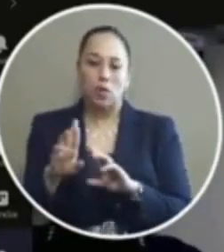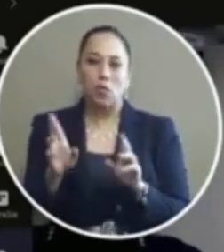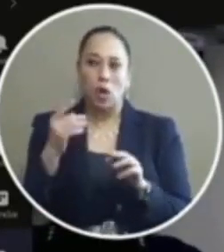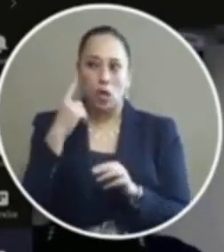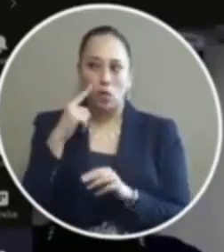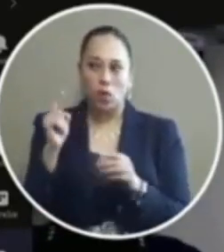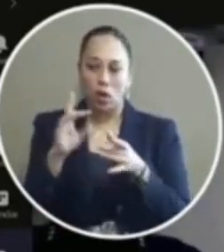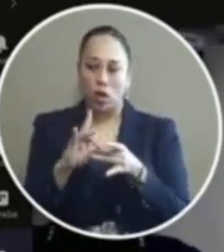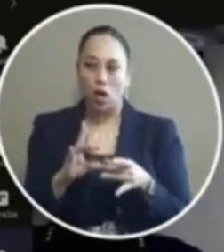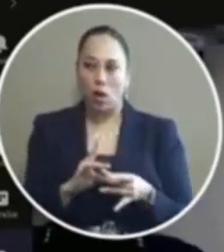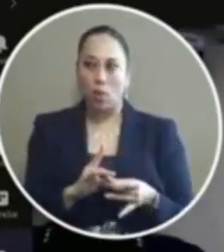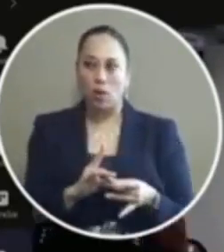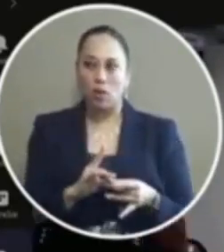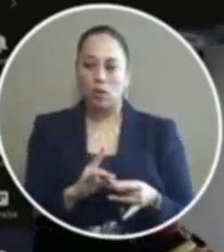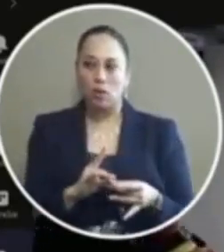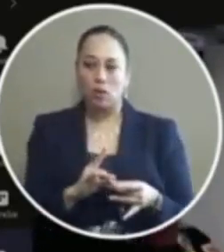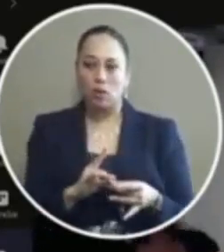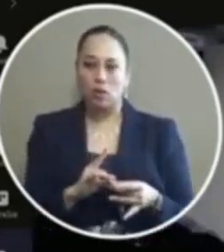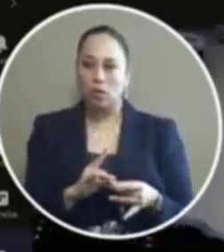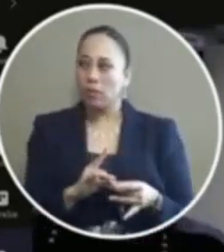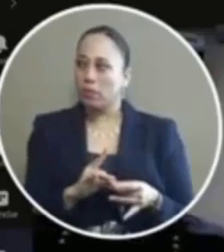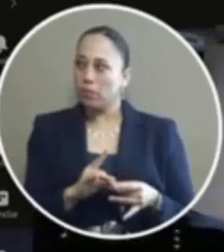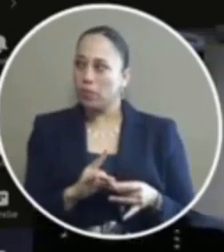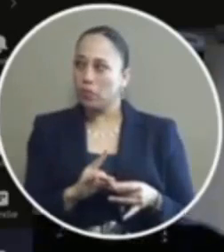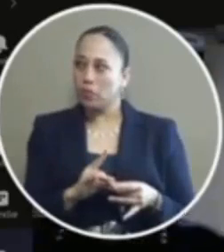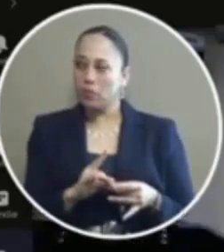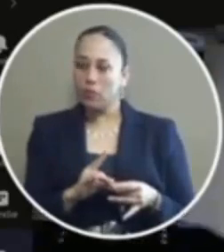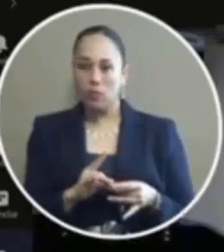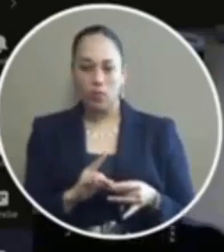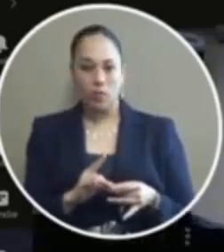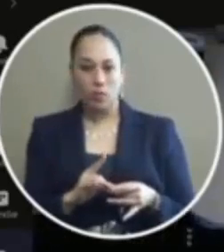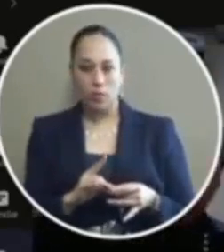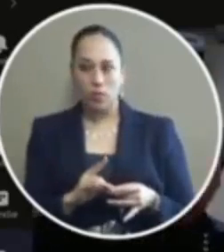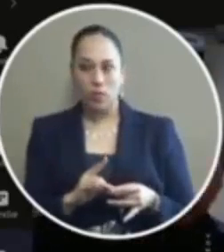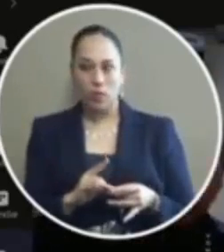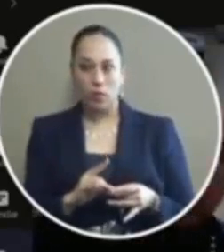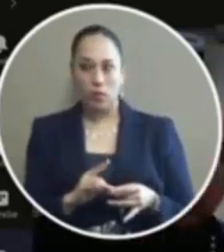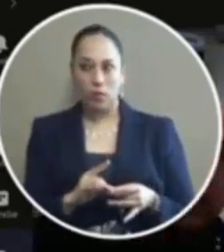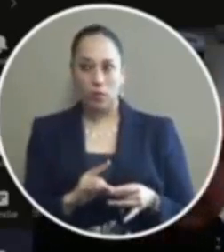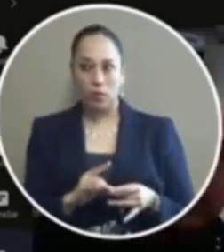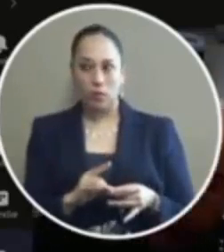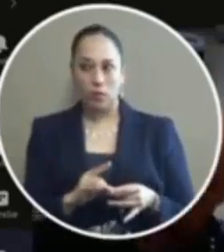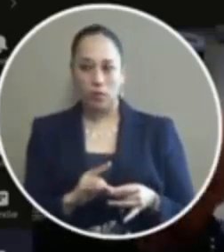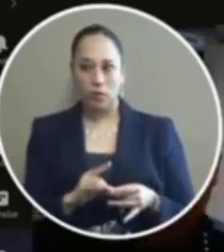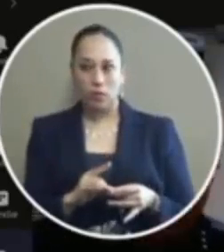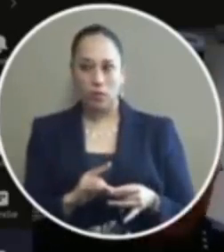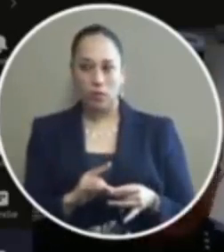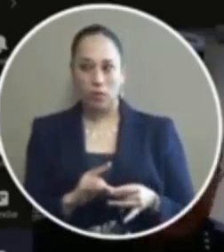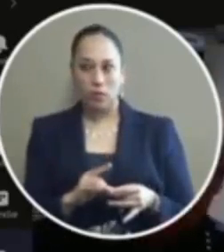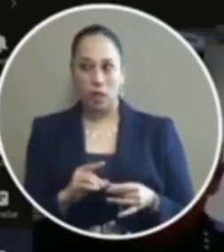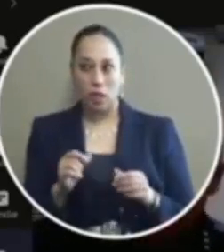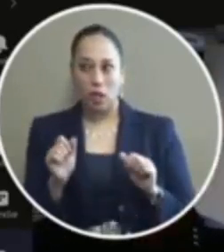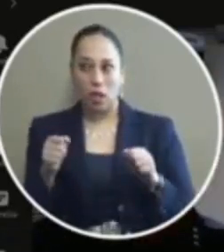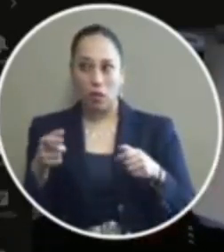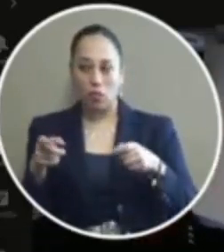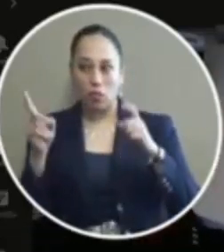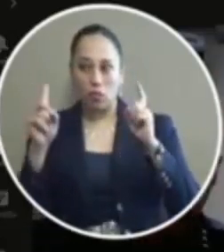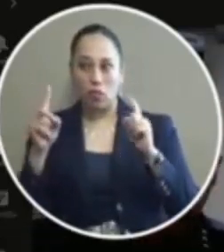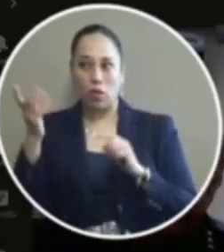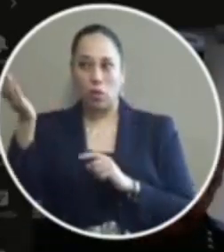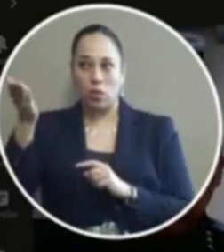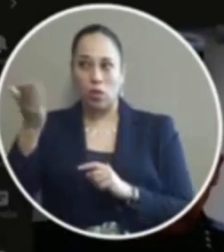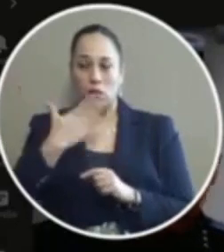can we get the presentation up please